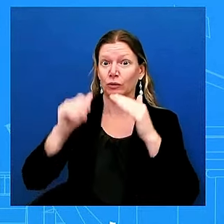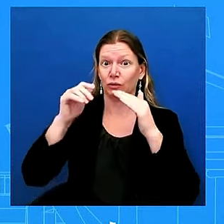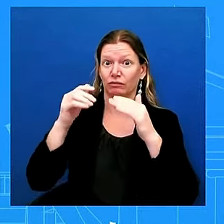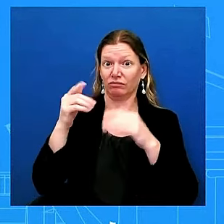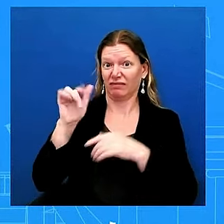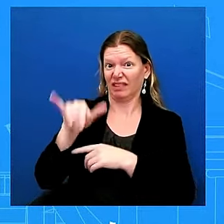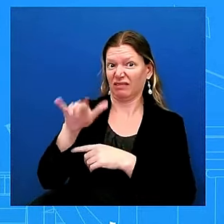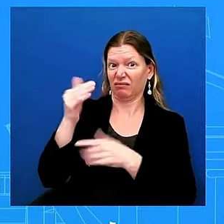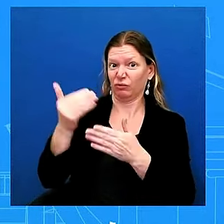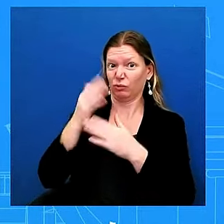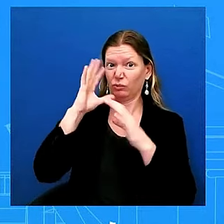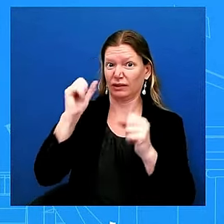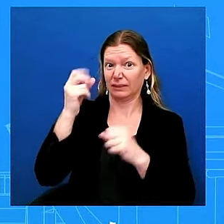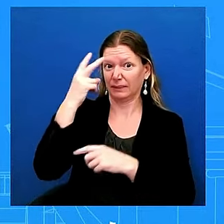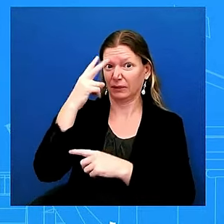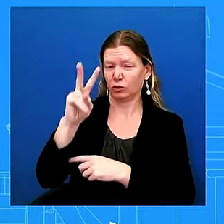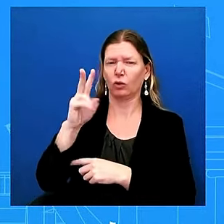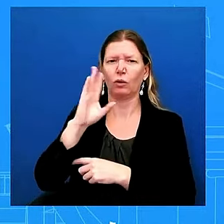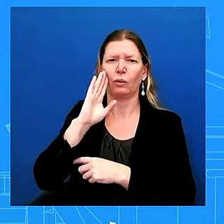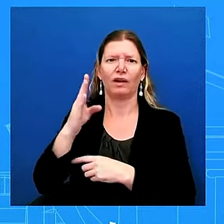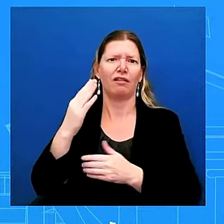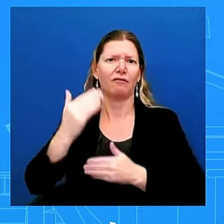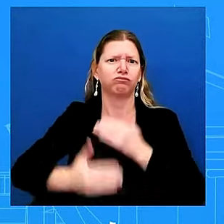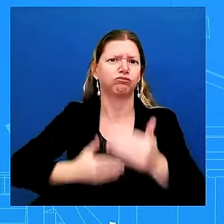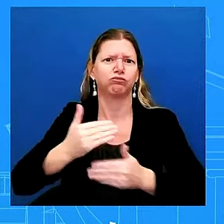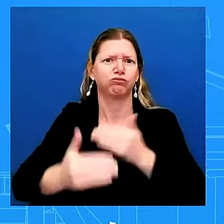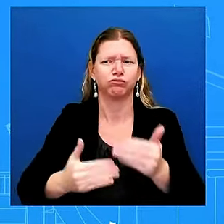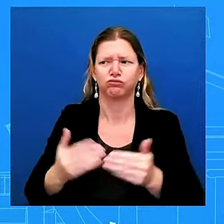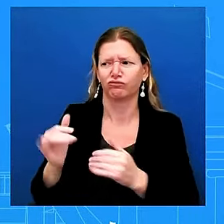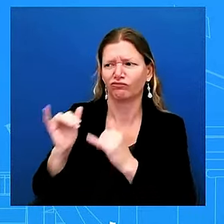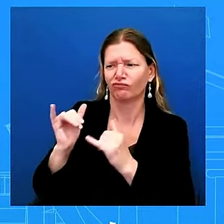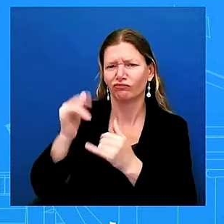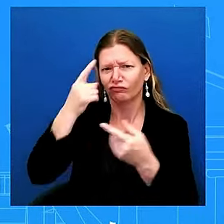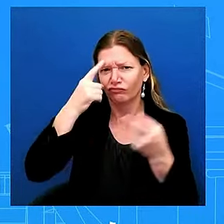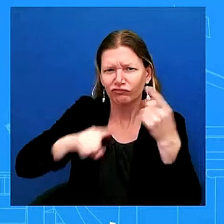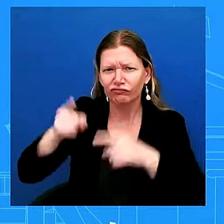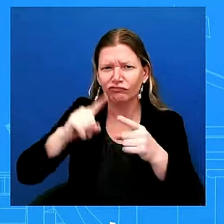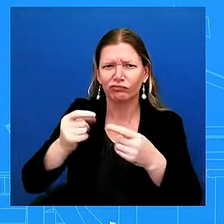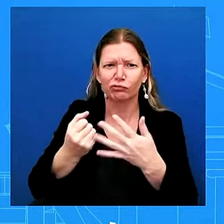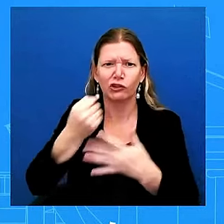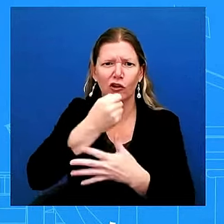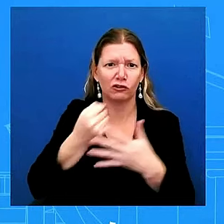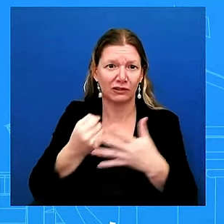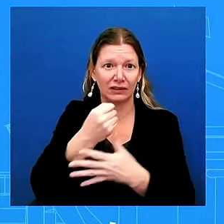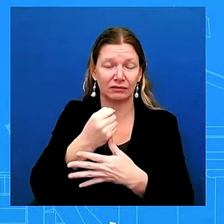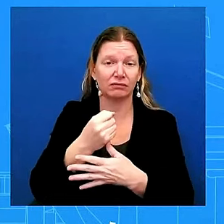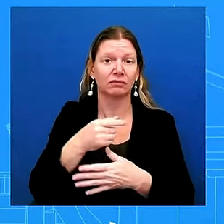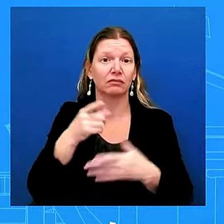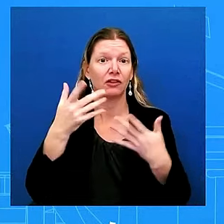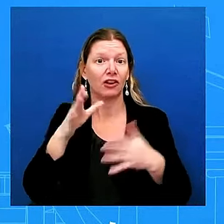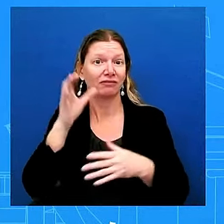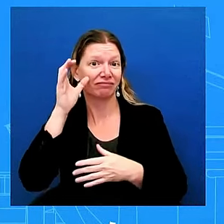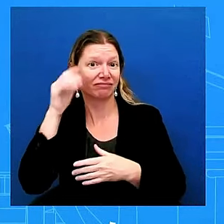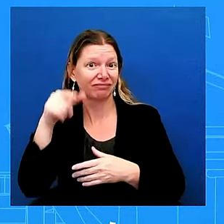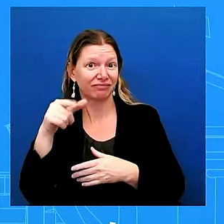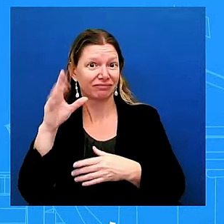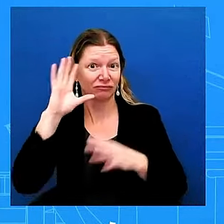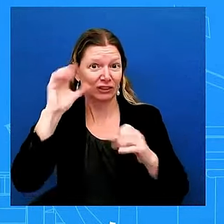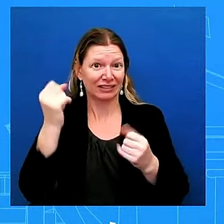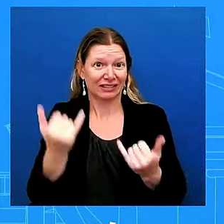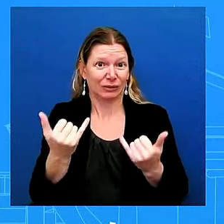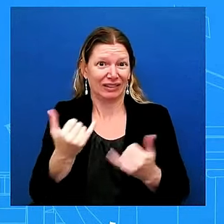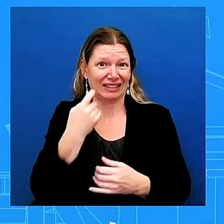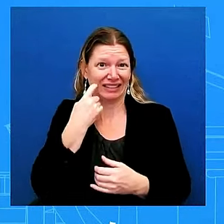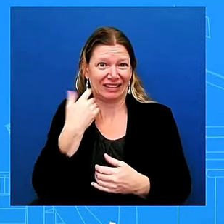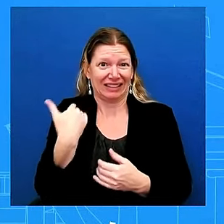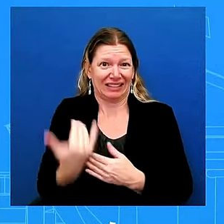we are focused on doing everything we can to deliver critical resources to communities impacted by hurricane helene today the